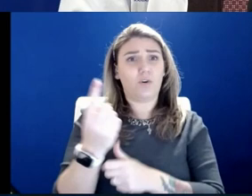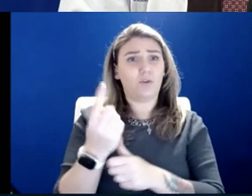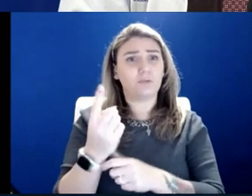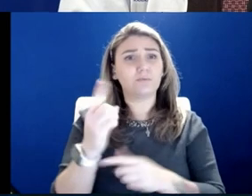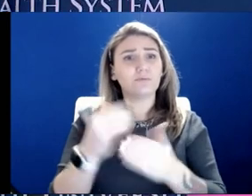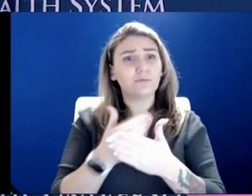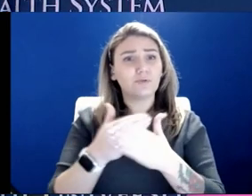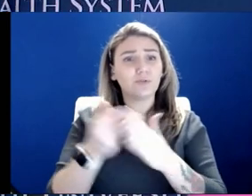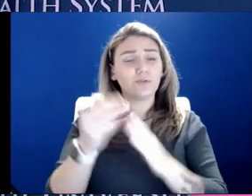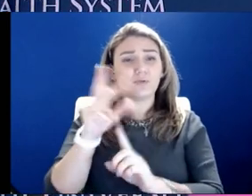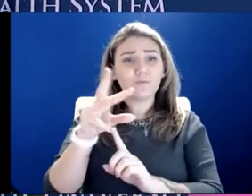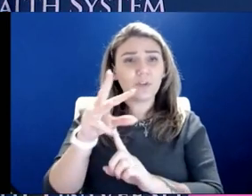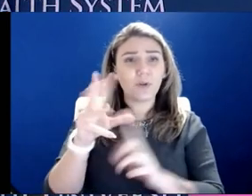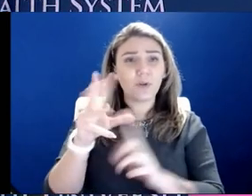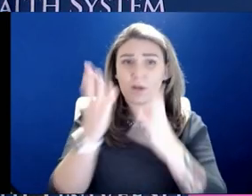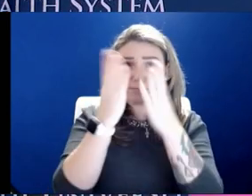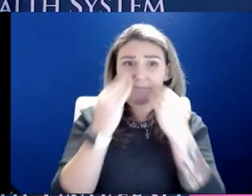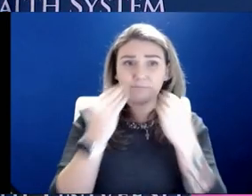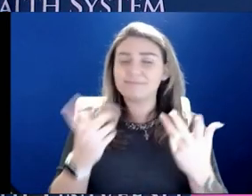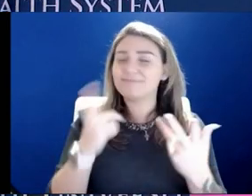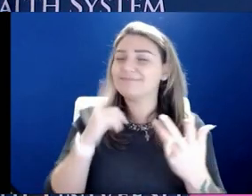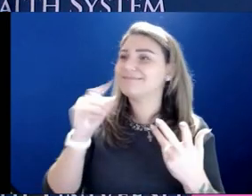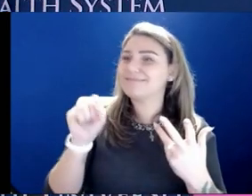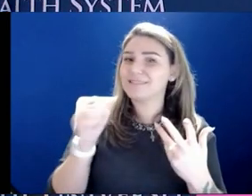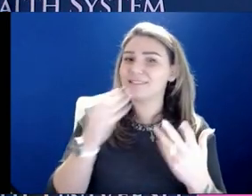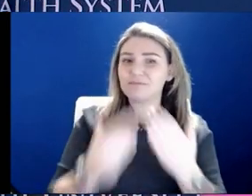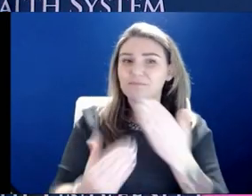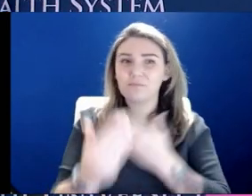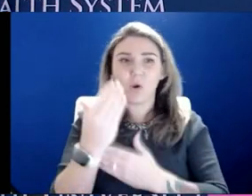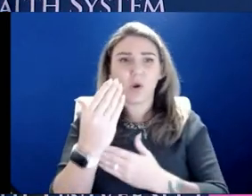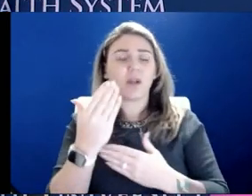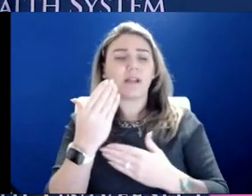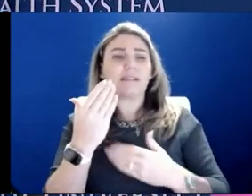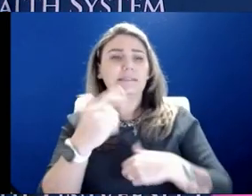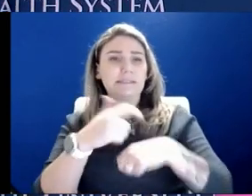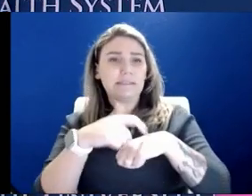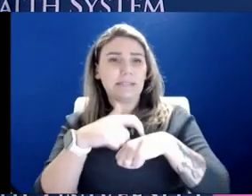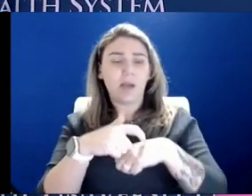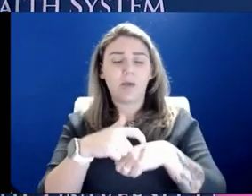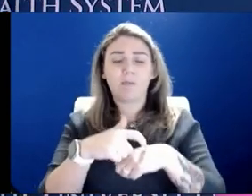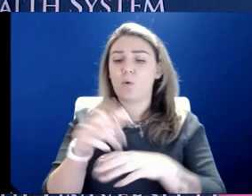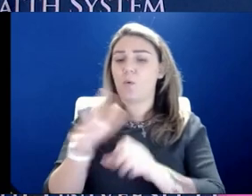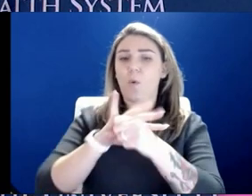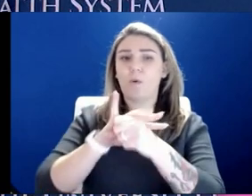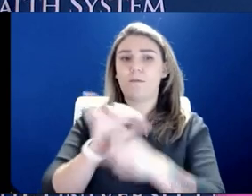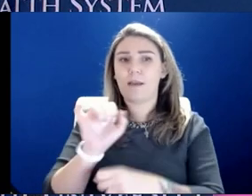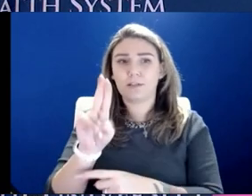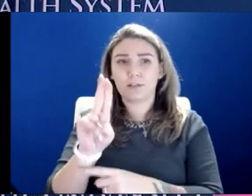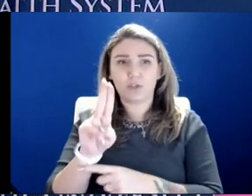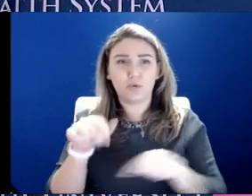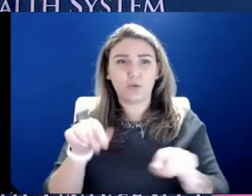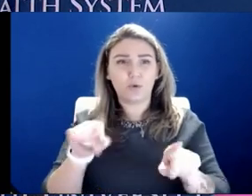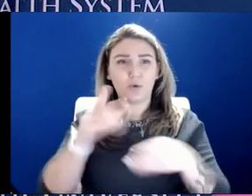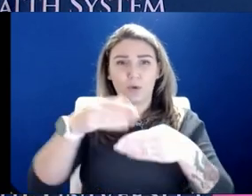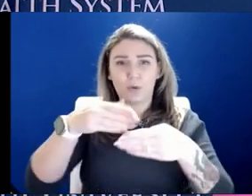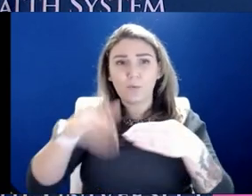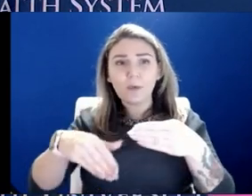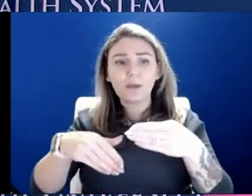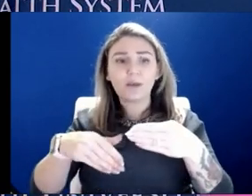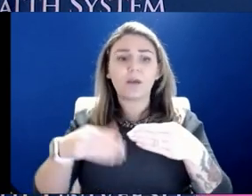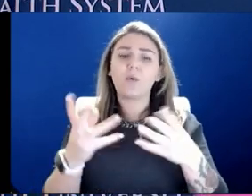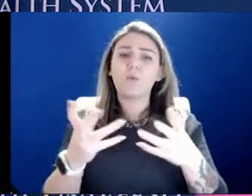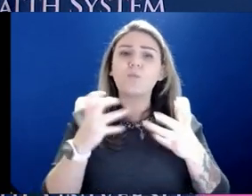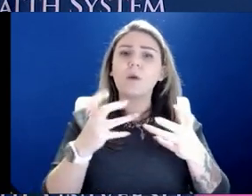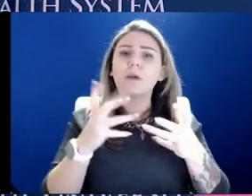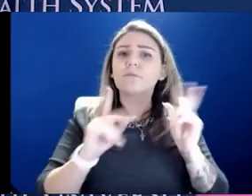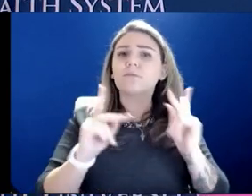do. Dr. Seitz, good morning. We were able to spend some time in one of our COVID ICU units over the weekend. And we just wanted to give folks an idea